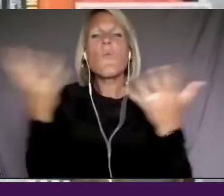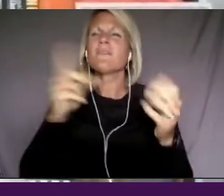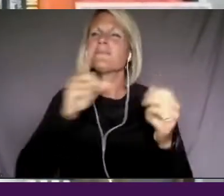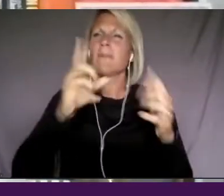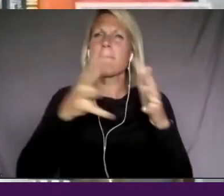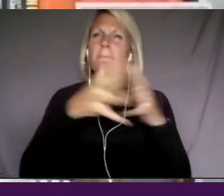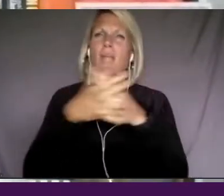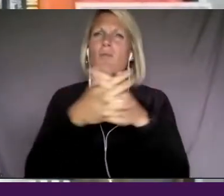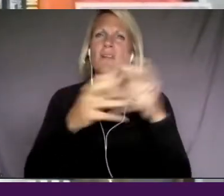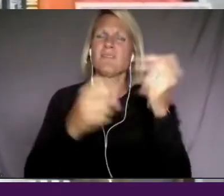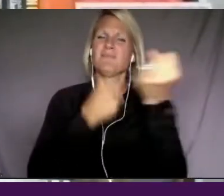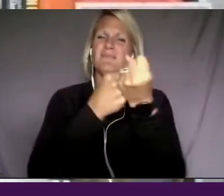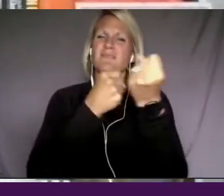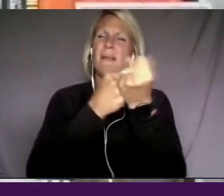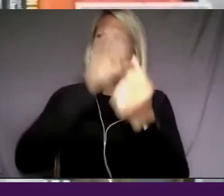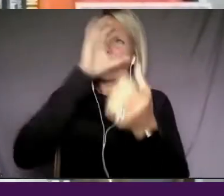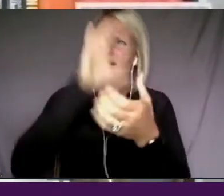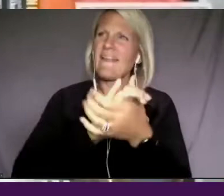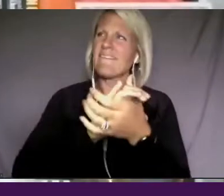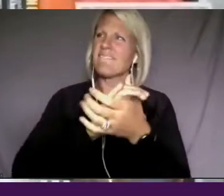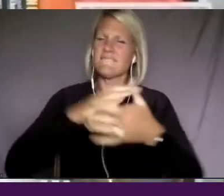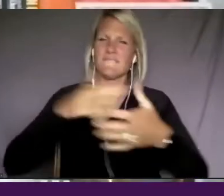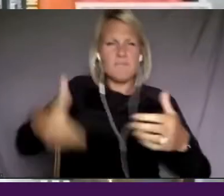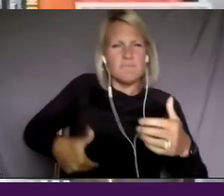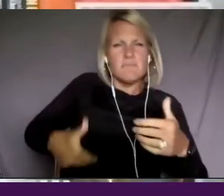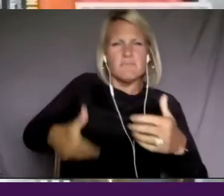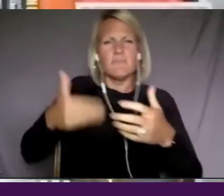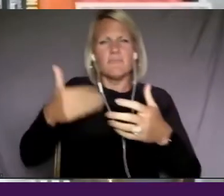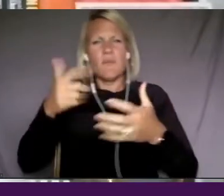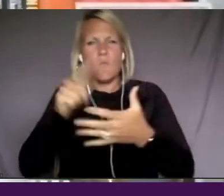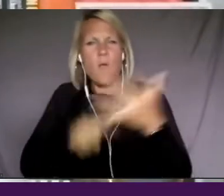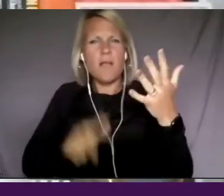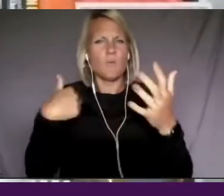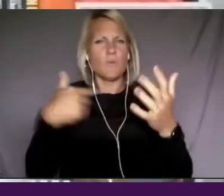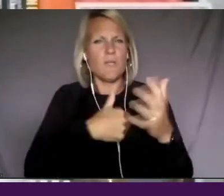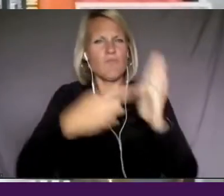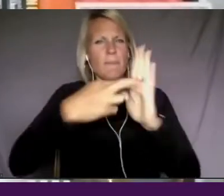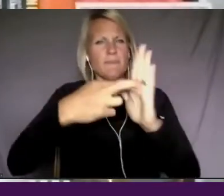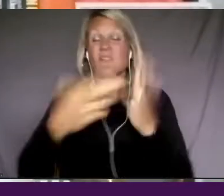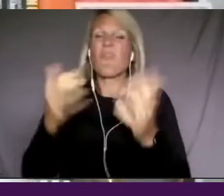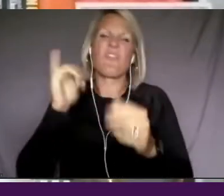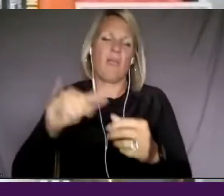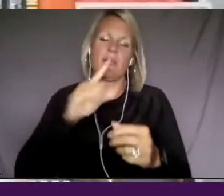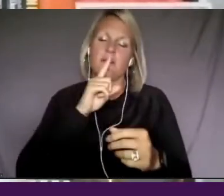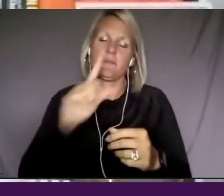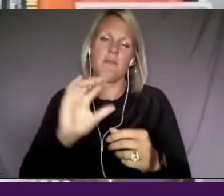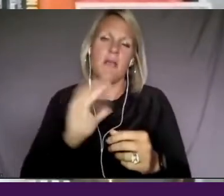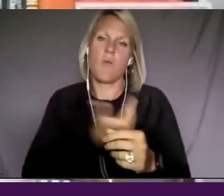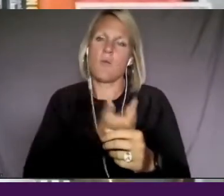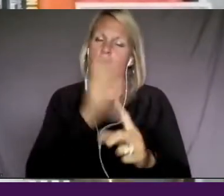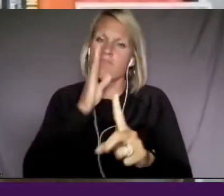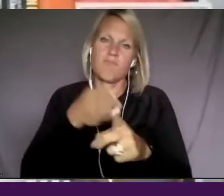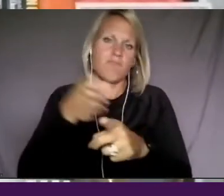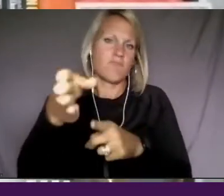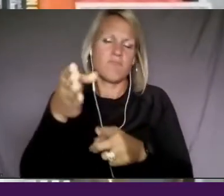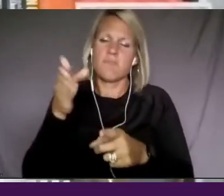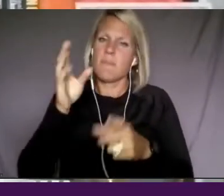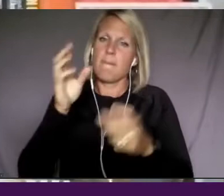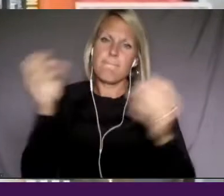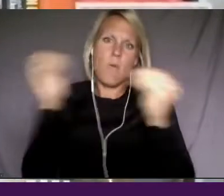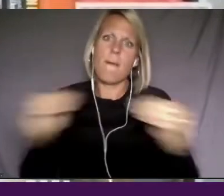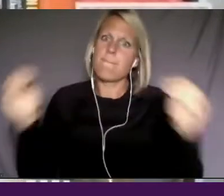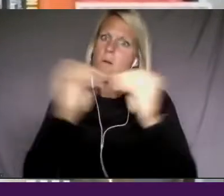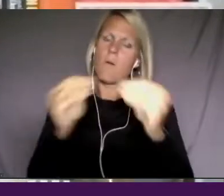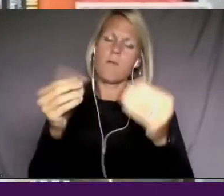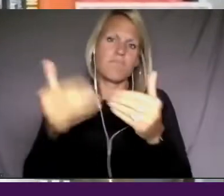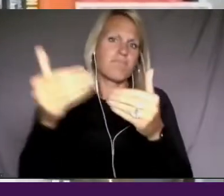me was a, was a perfect example of how I like to think about what we'll be doing more of as we examine and interpret